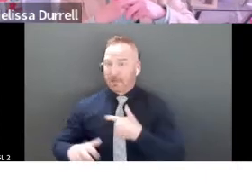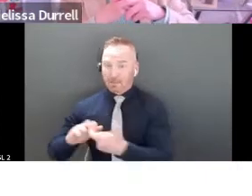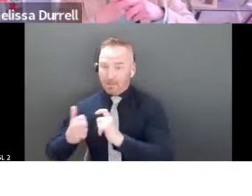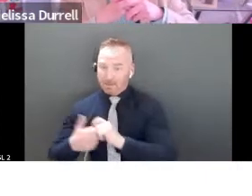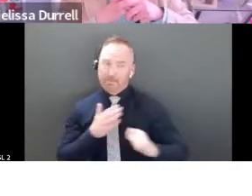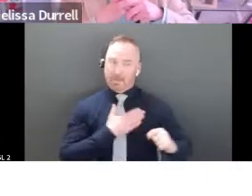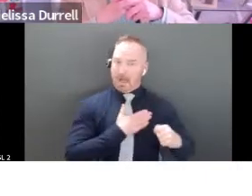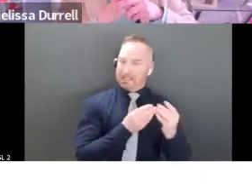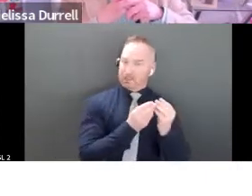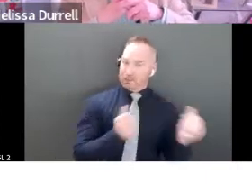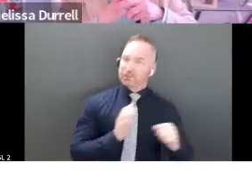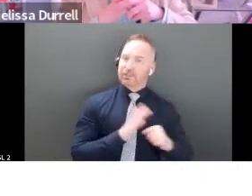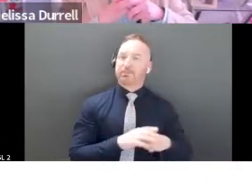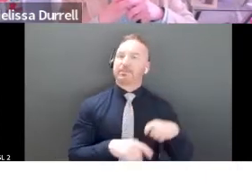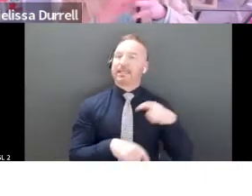about